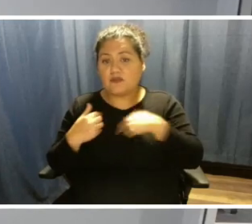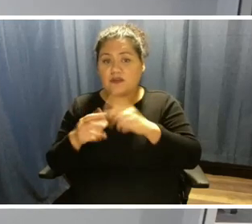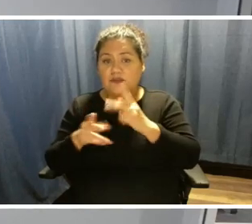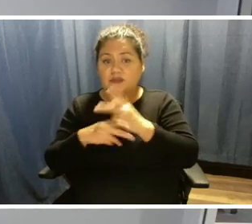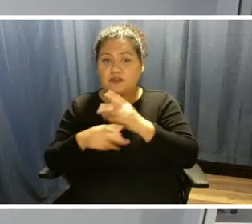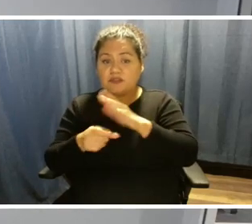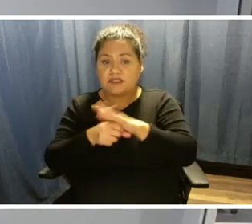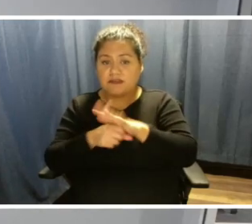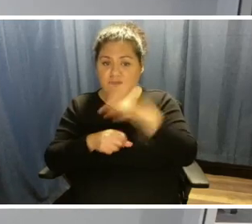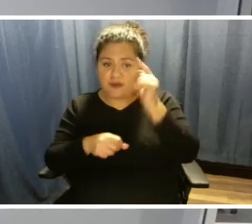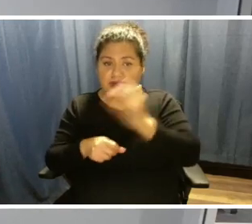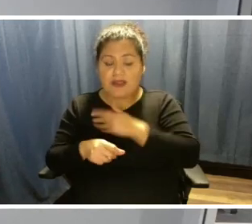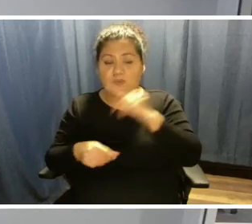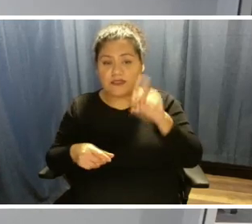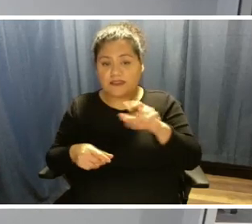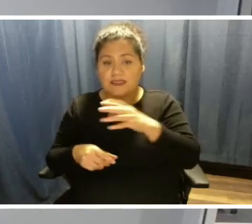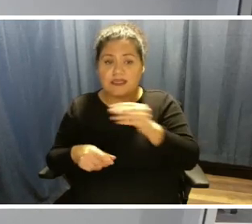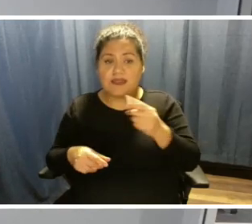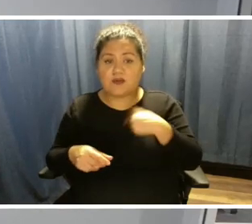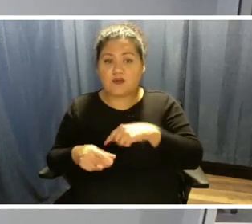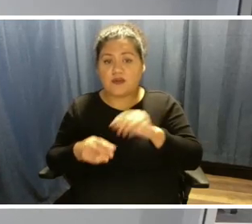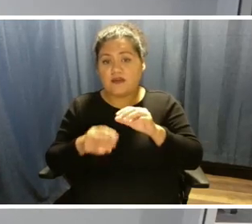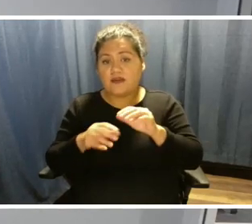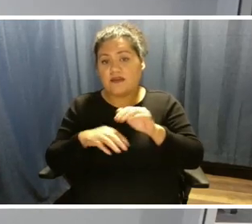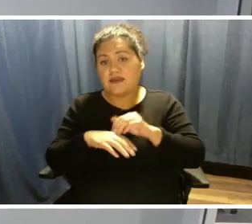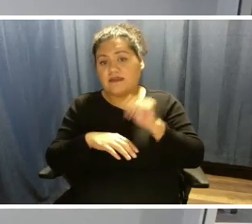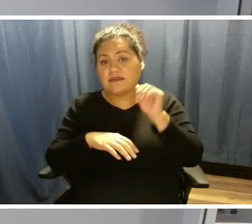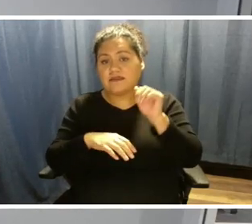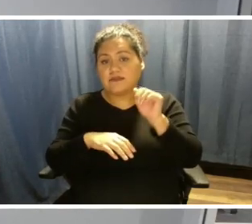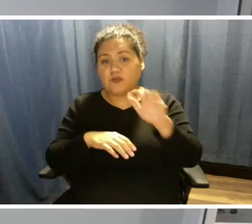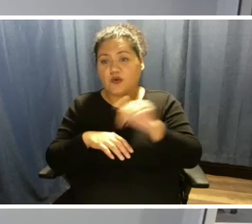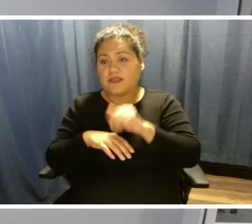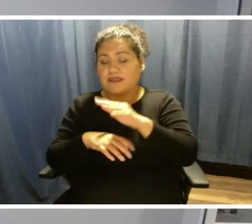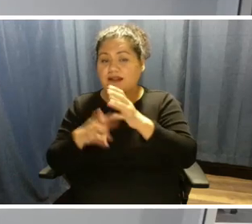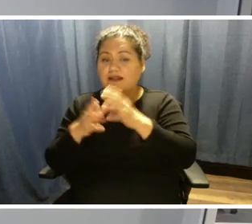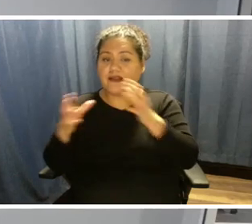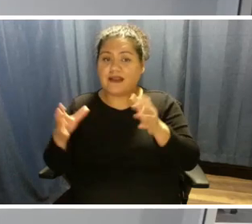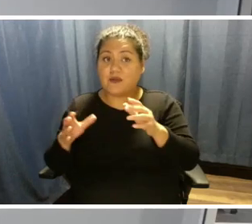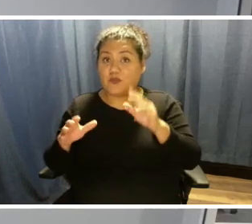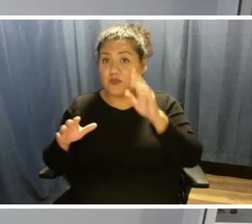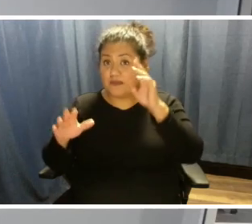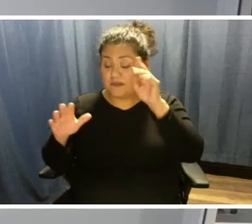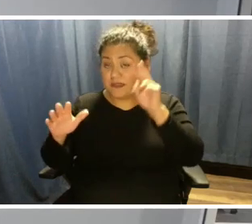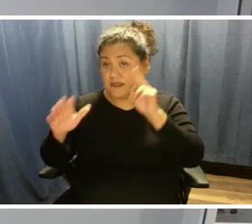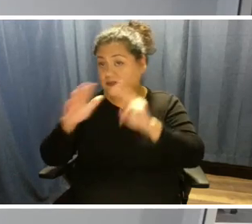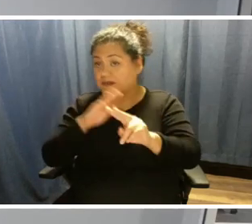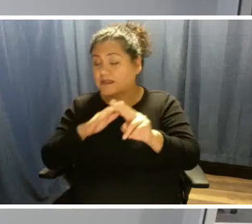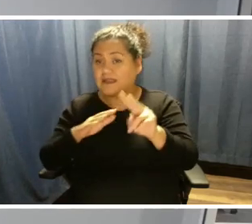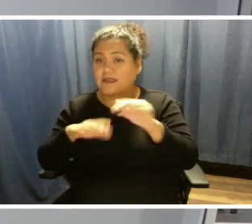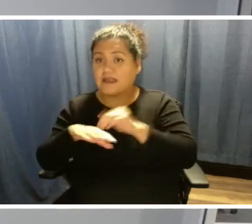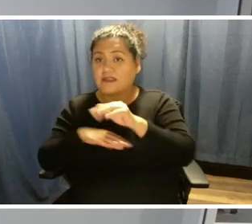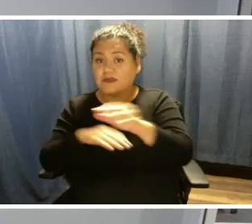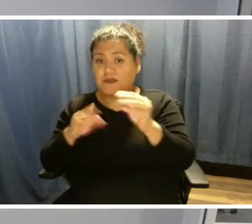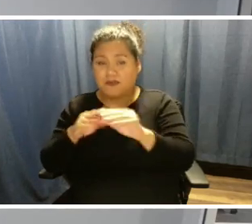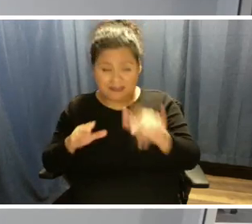needs. Plus, we're exporting quite a lot and anticipate exporting more. Does that help?